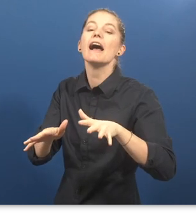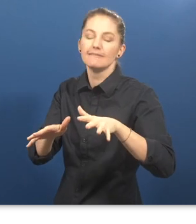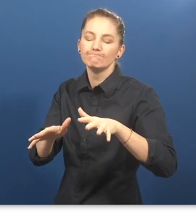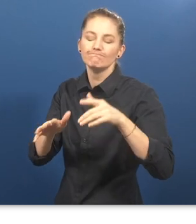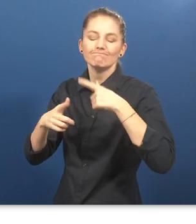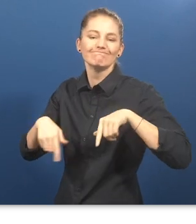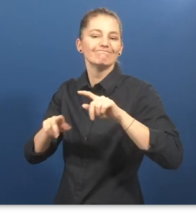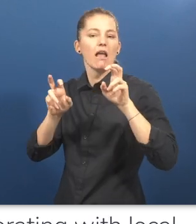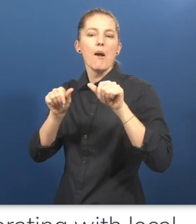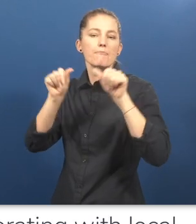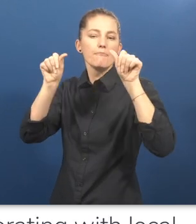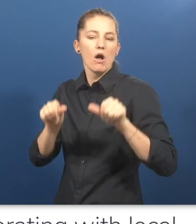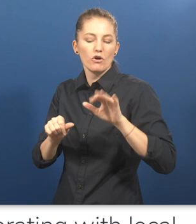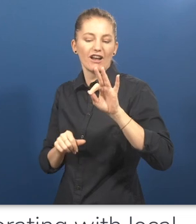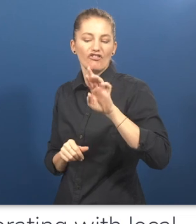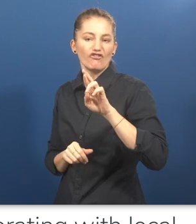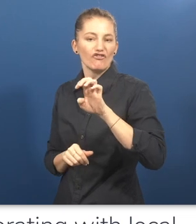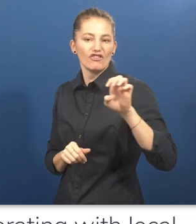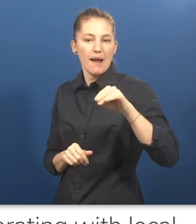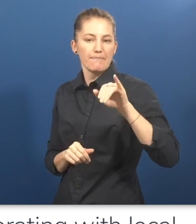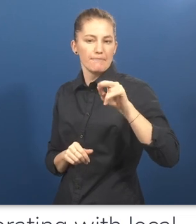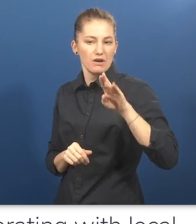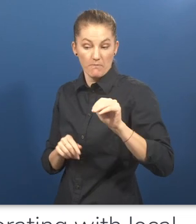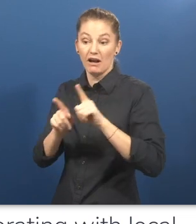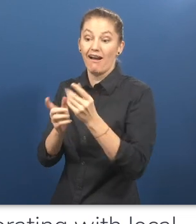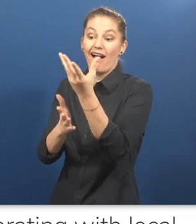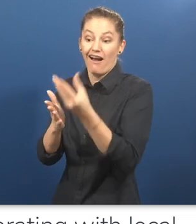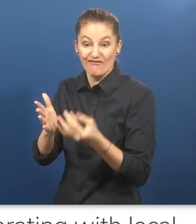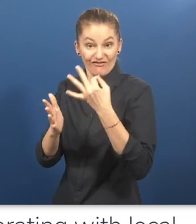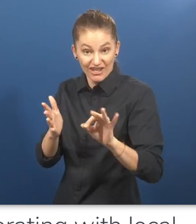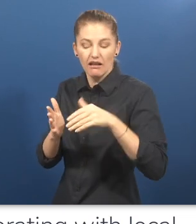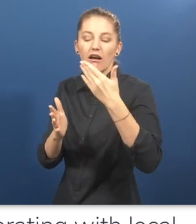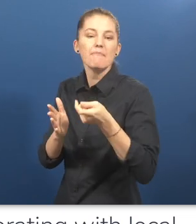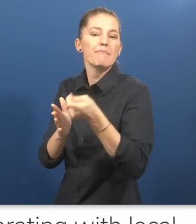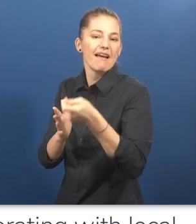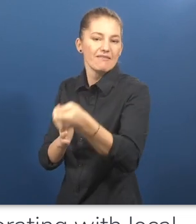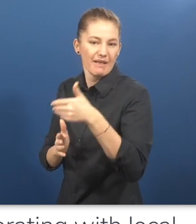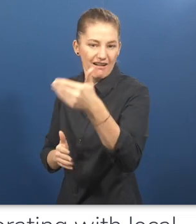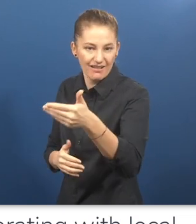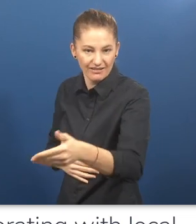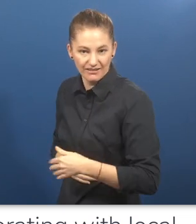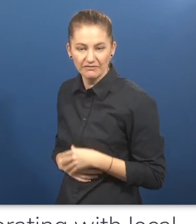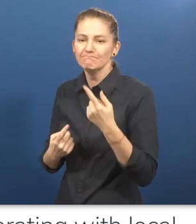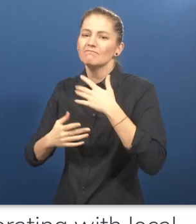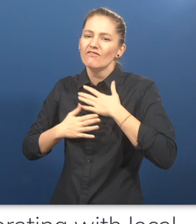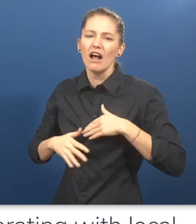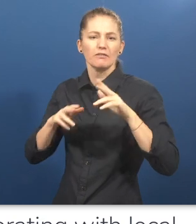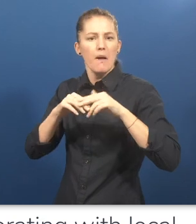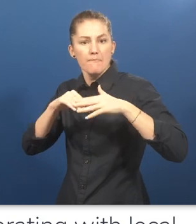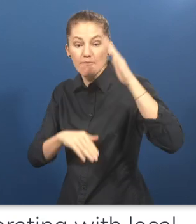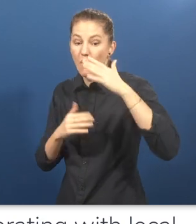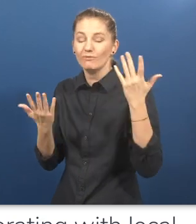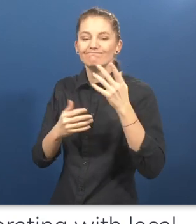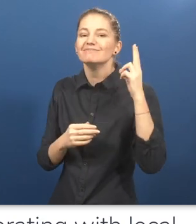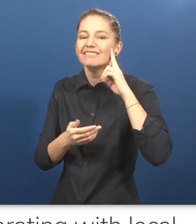We also want to strengthen local deaf associations. So we invite them to advertise their